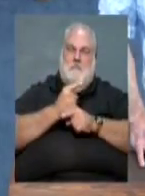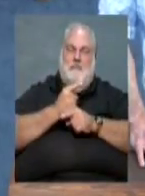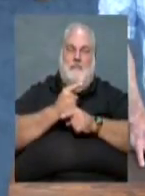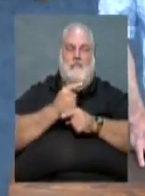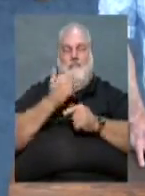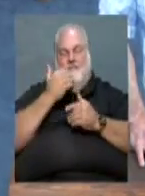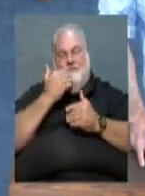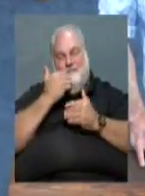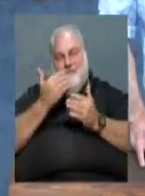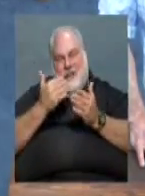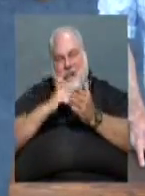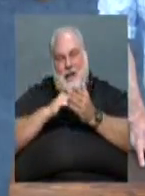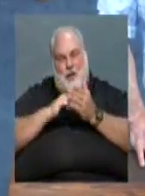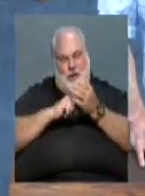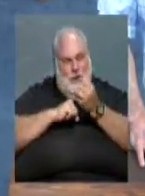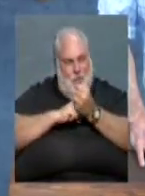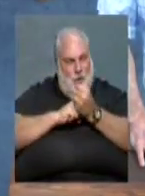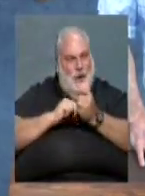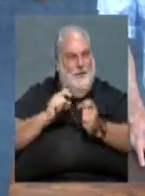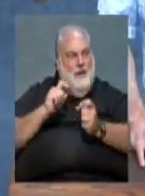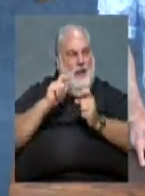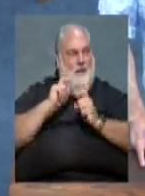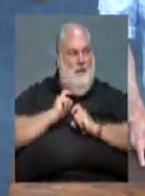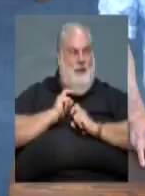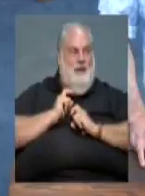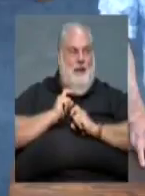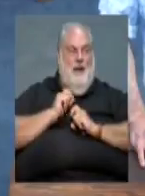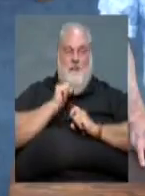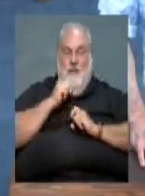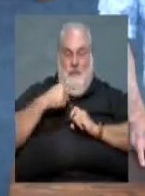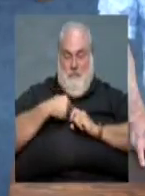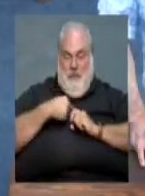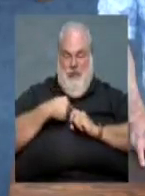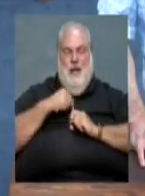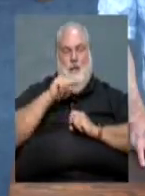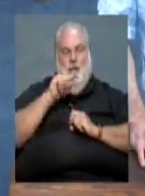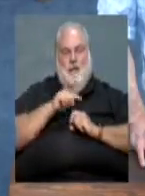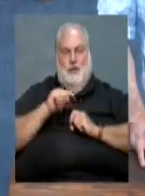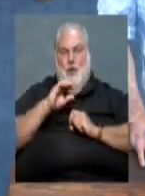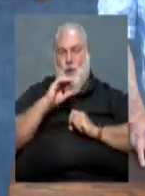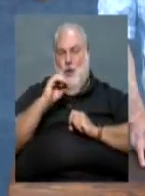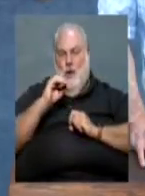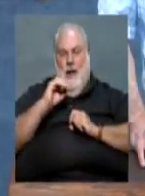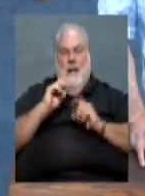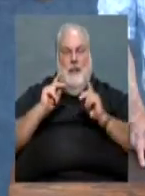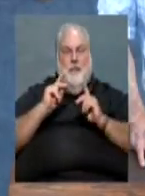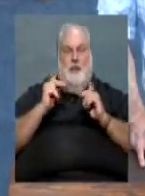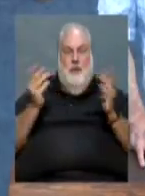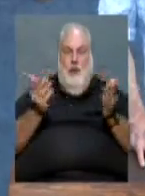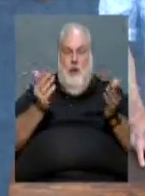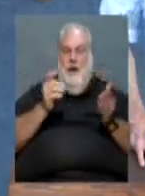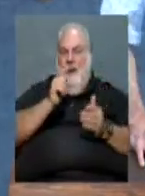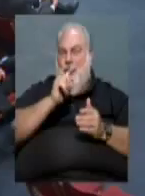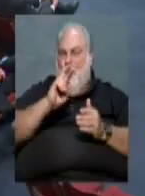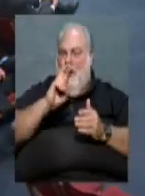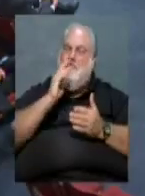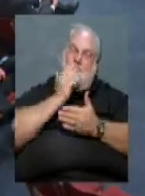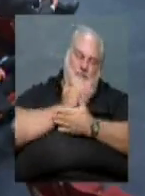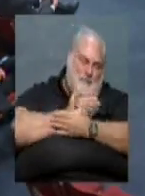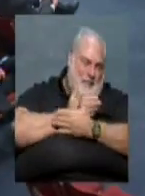very much for all the support you've given, not only me and the zoo, but the people of Little Rock. So, thank you.